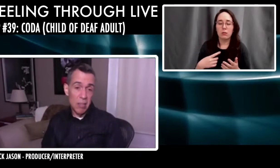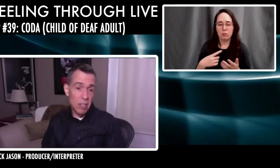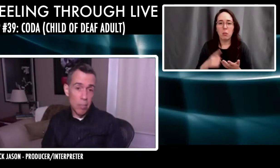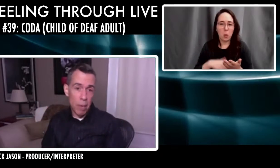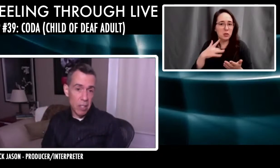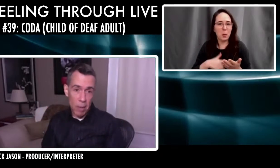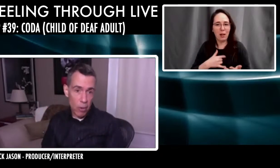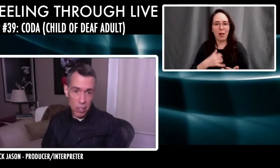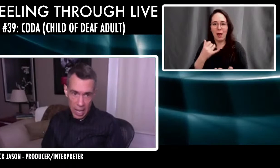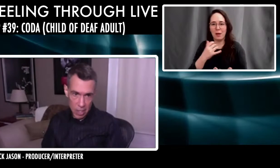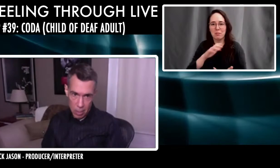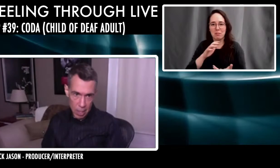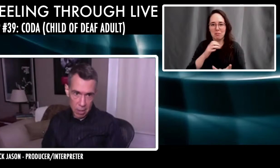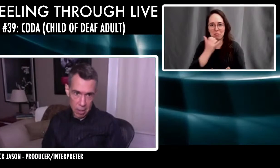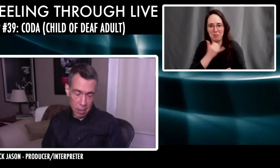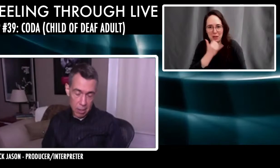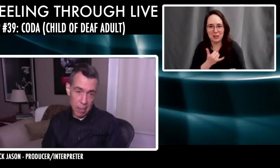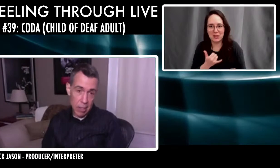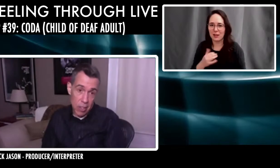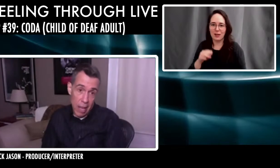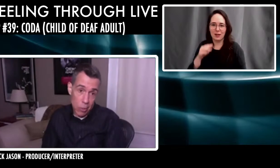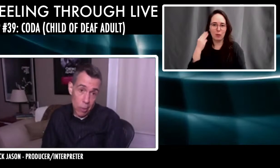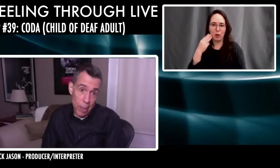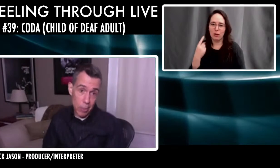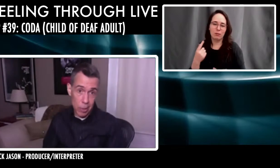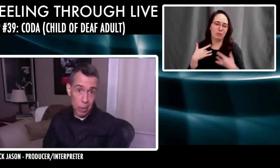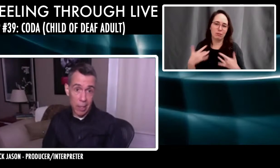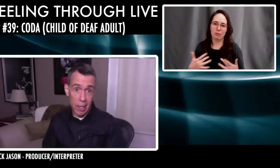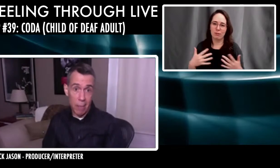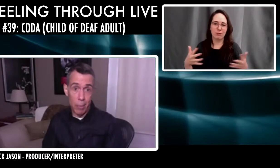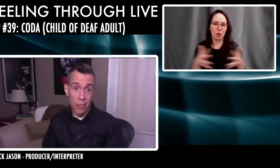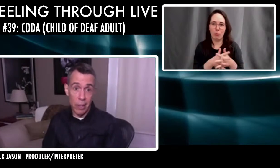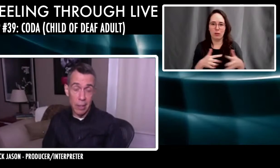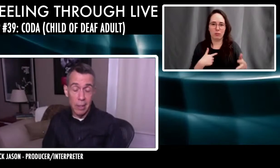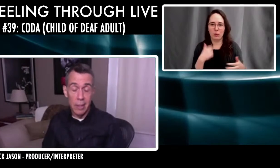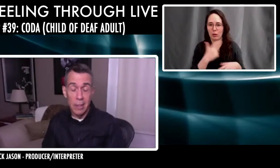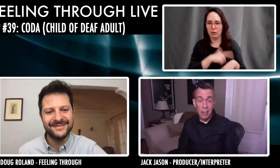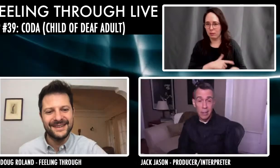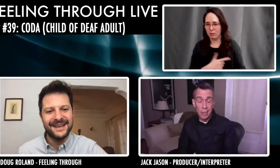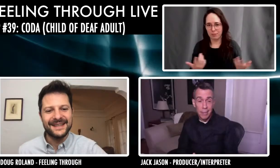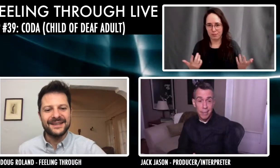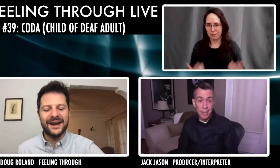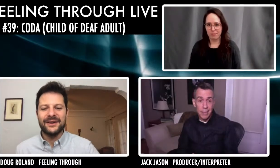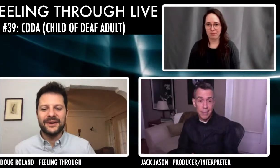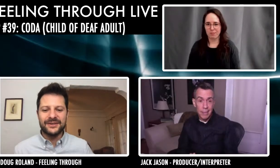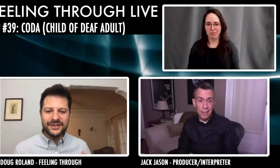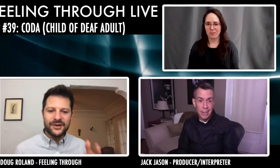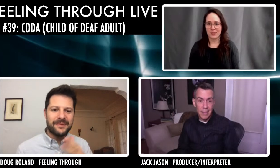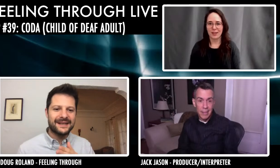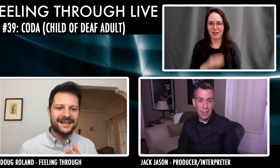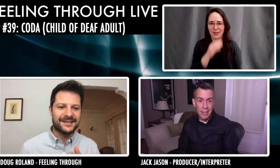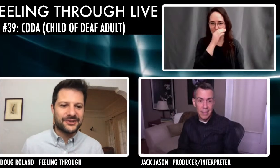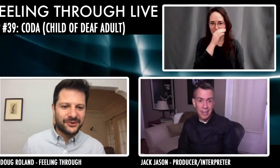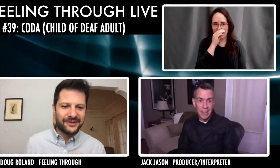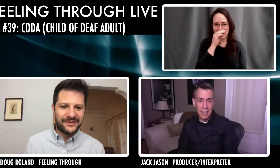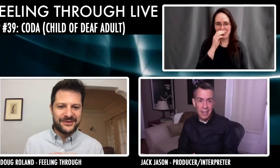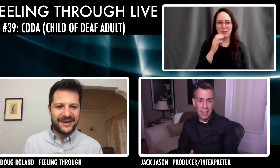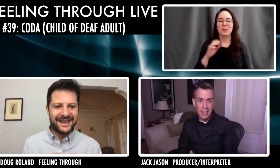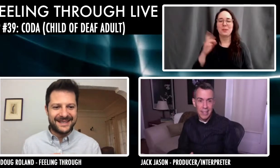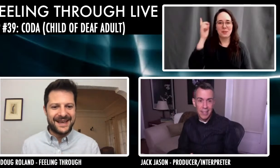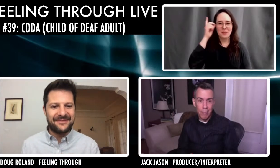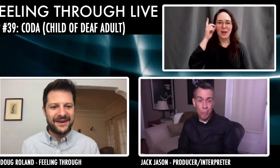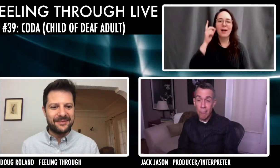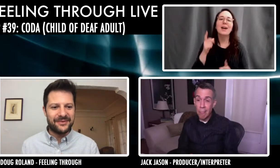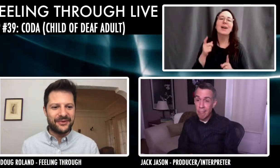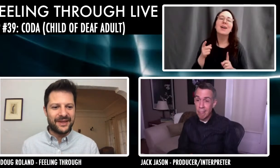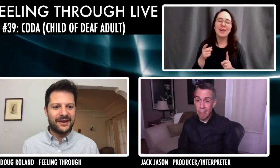she, she busts me for it. She catches me. It's, it's, it's just natural. What am I supposed to do? I can't be perfect. That I, just to go back to that story of you two